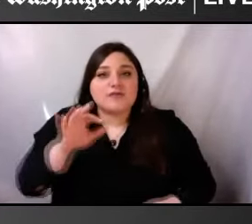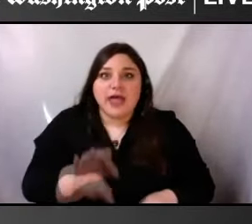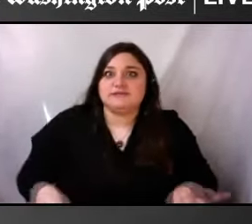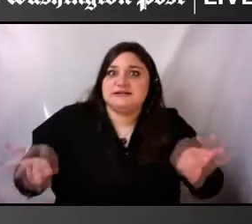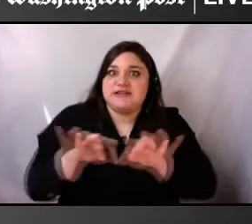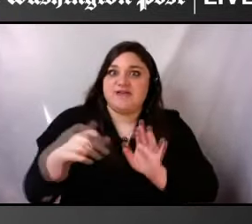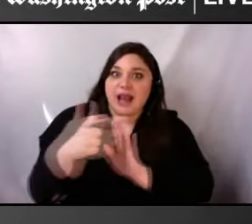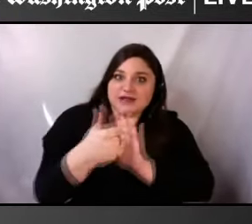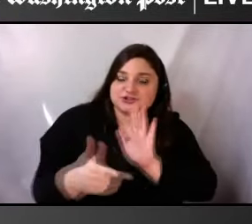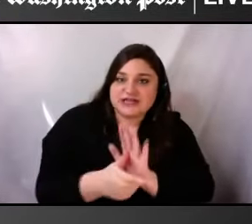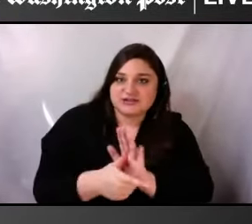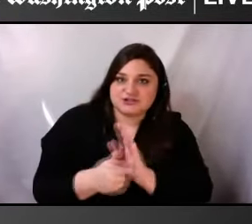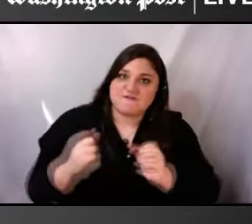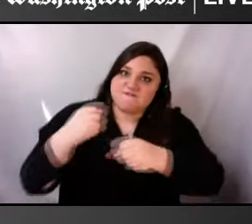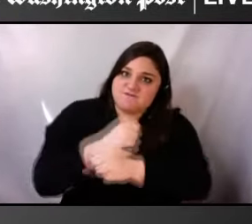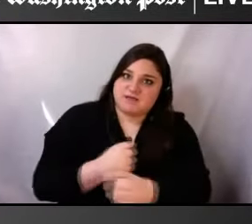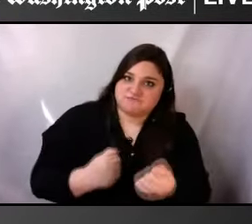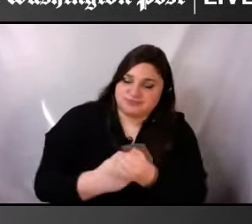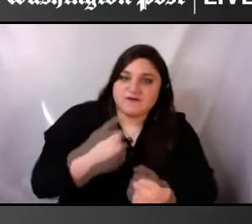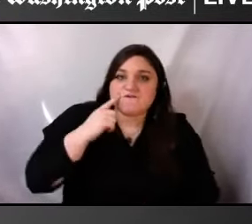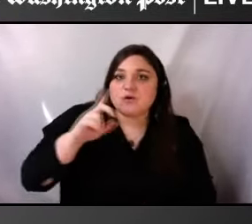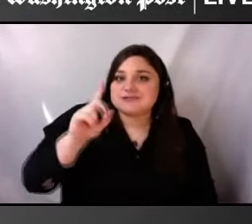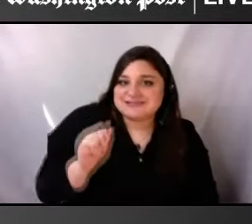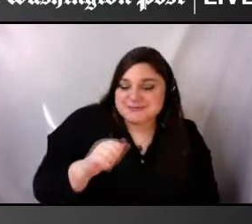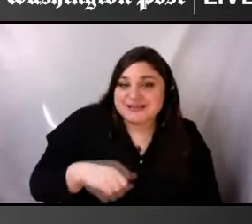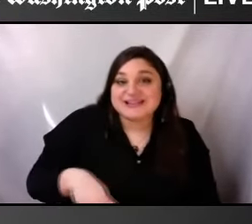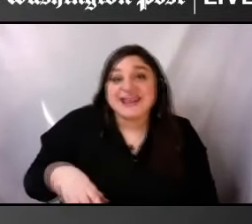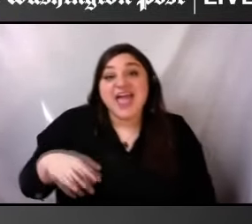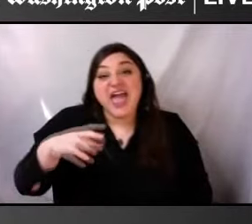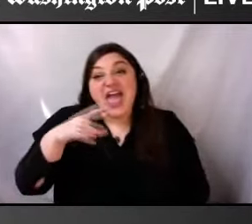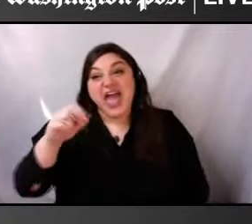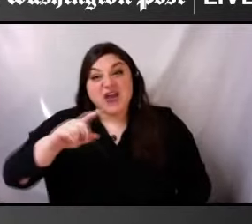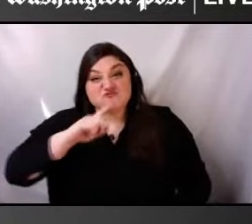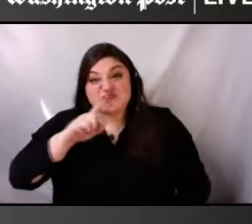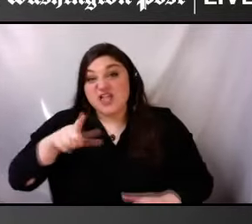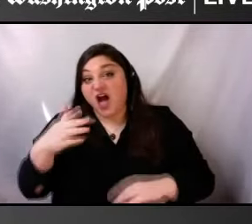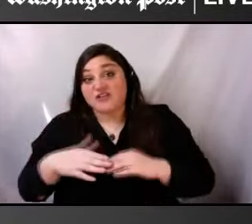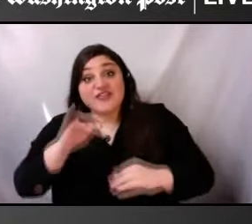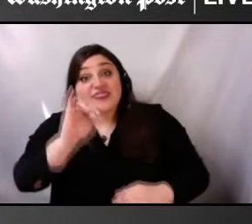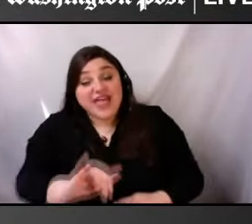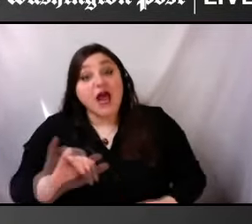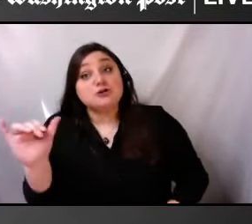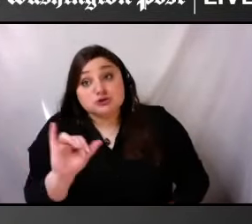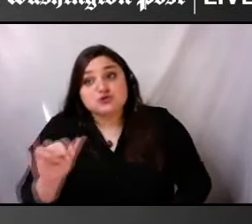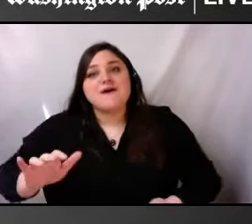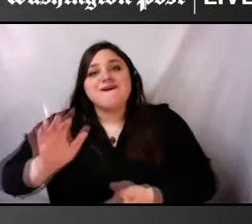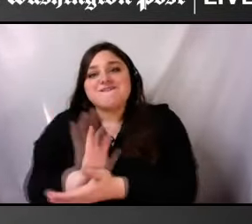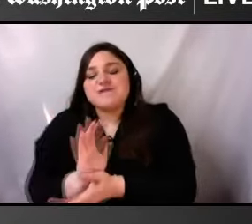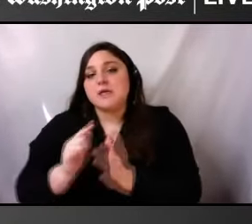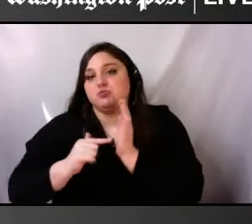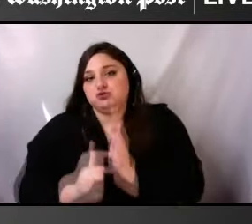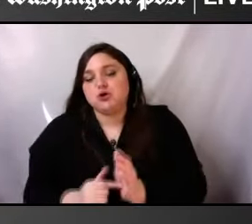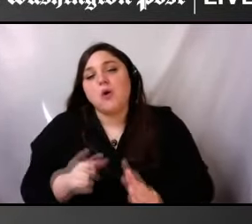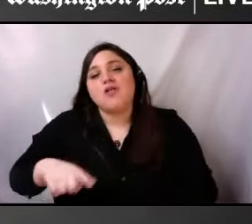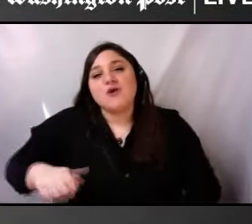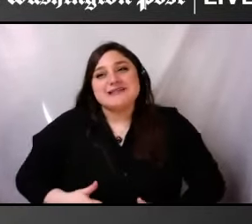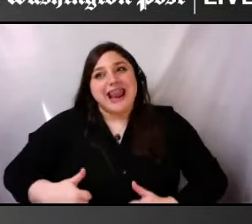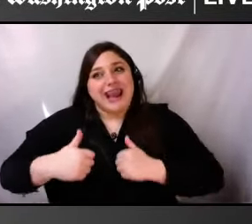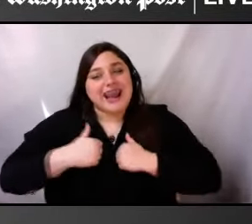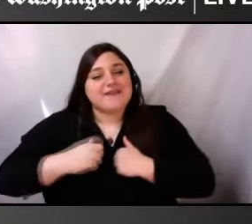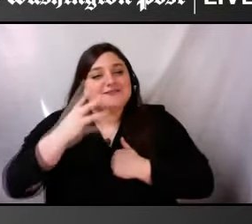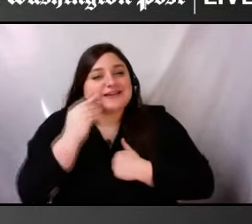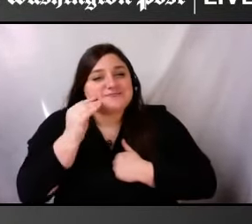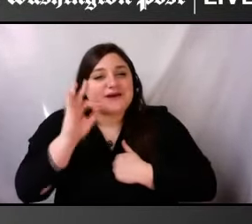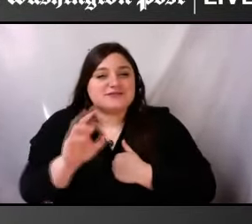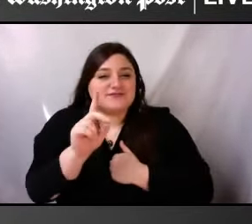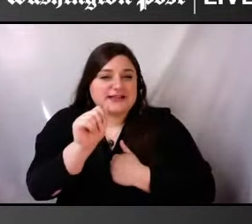beyond that, what the movie really depicted was those lived experiences of disabled people and what the power